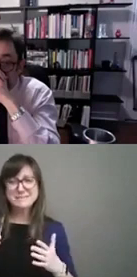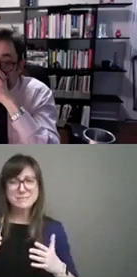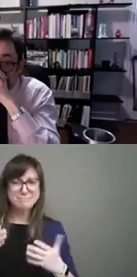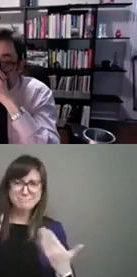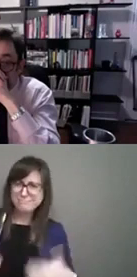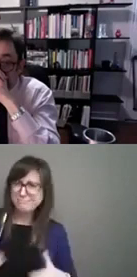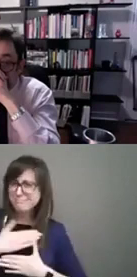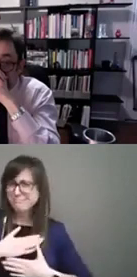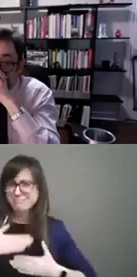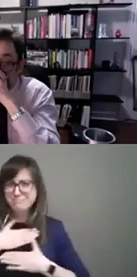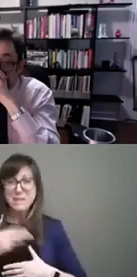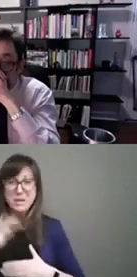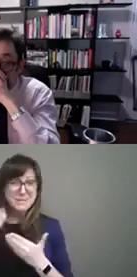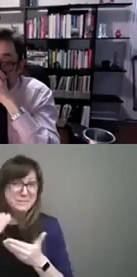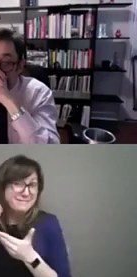we'll see you